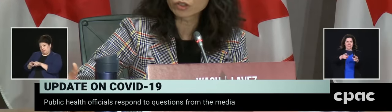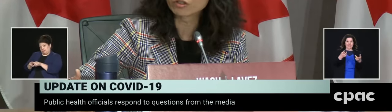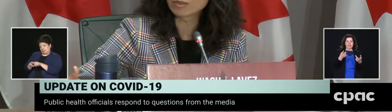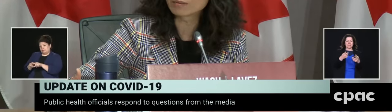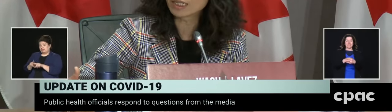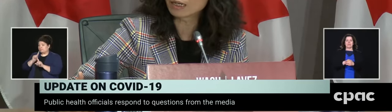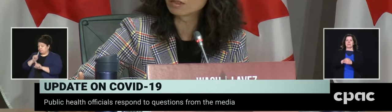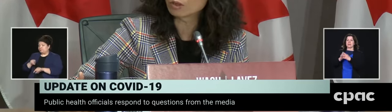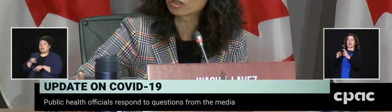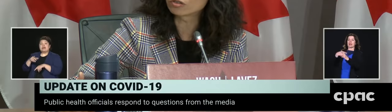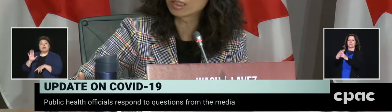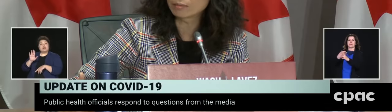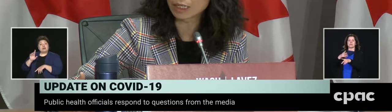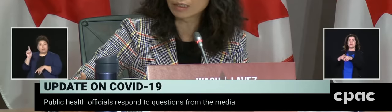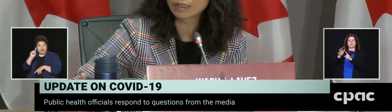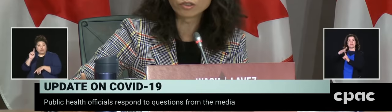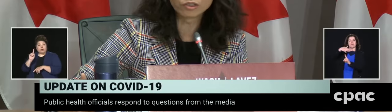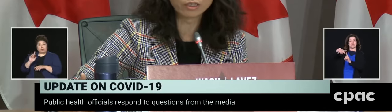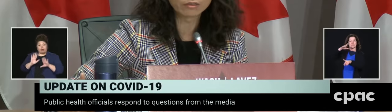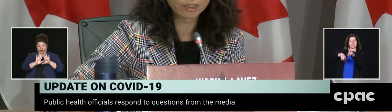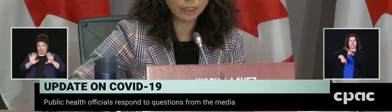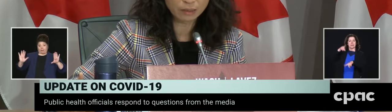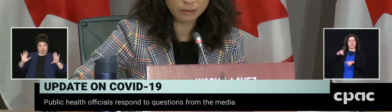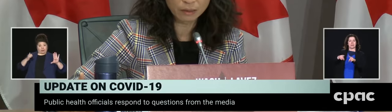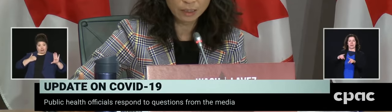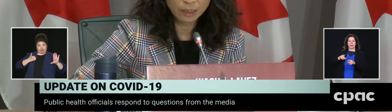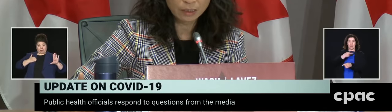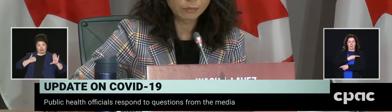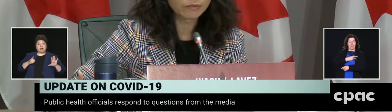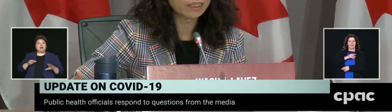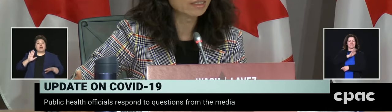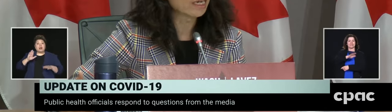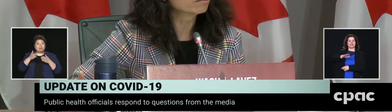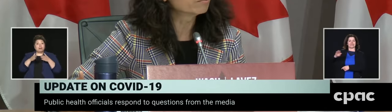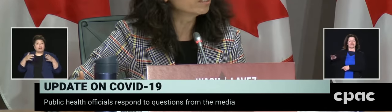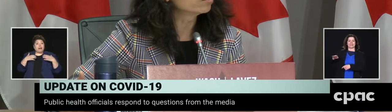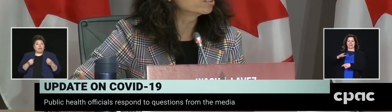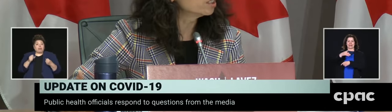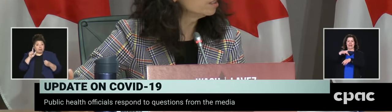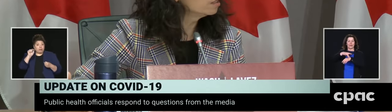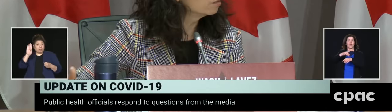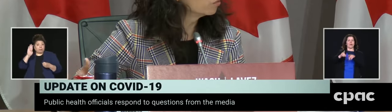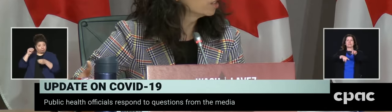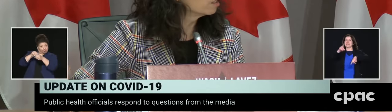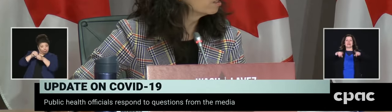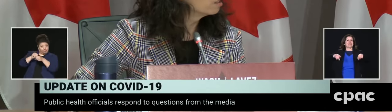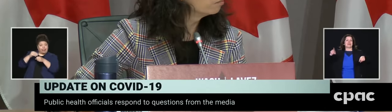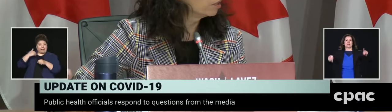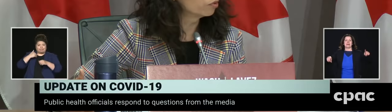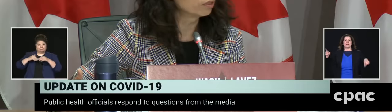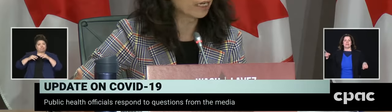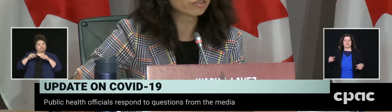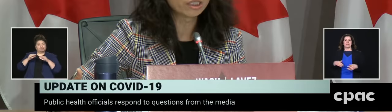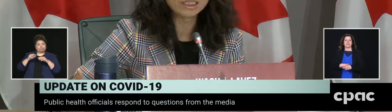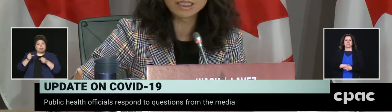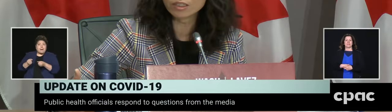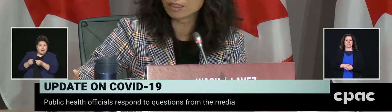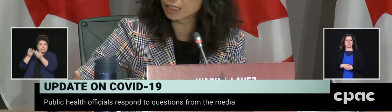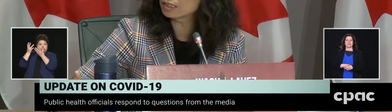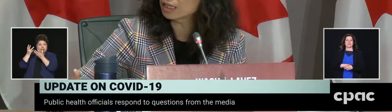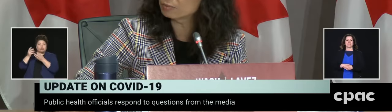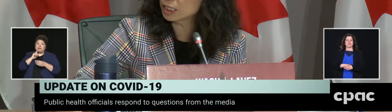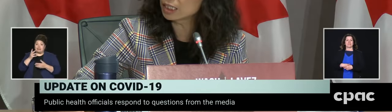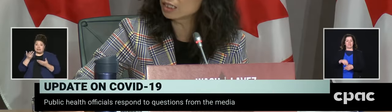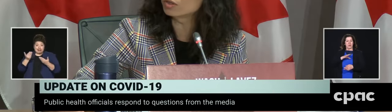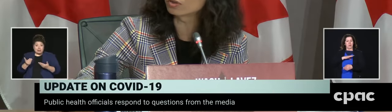an actual public health laboratory capacity to do those tests. Some of it now depends on need and whether people actually need